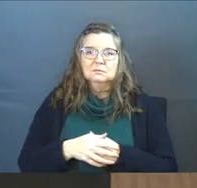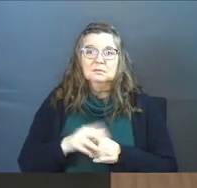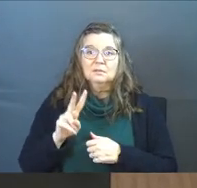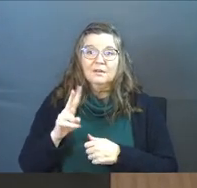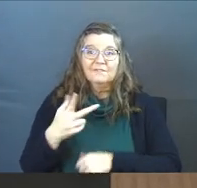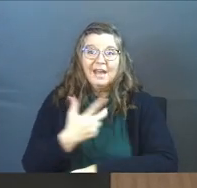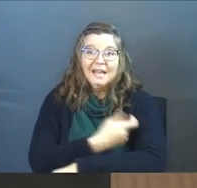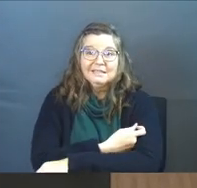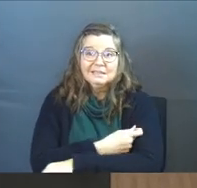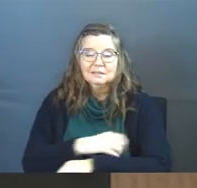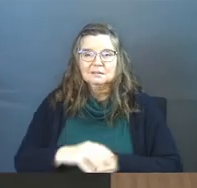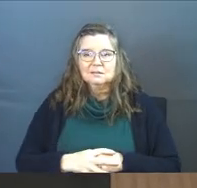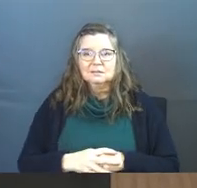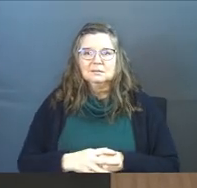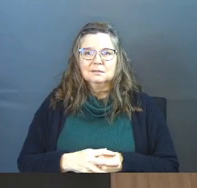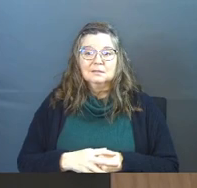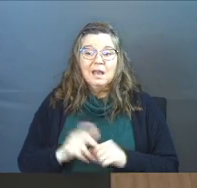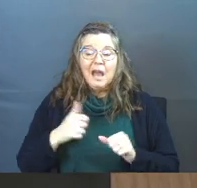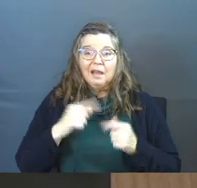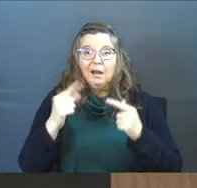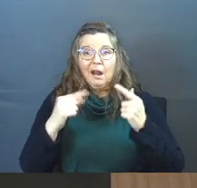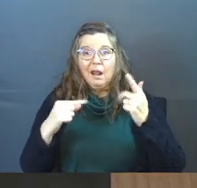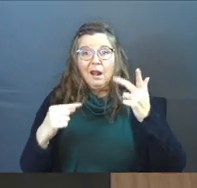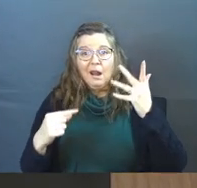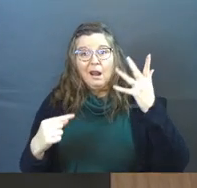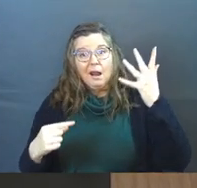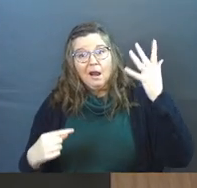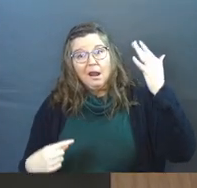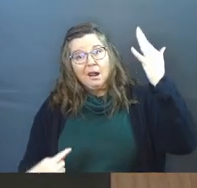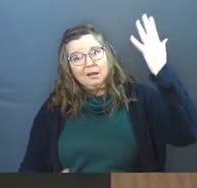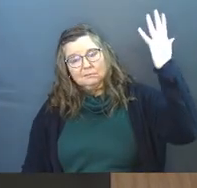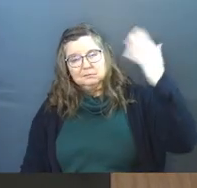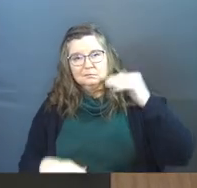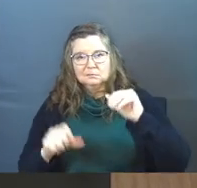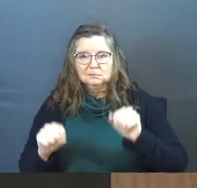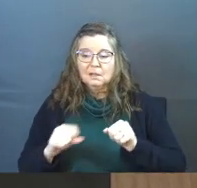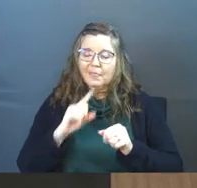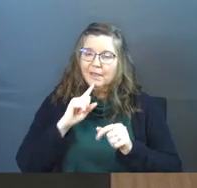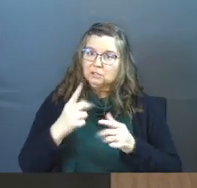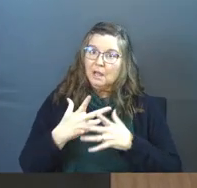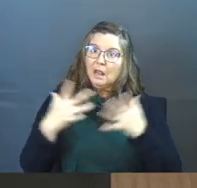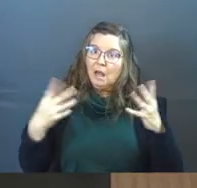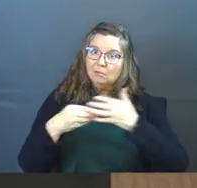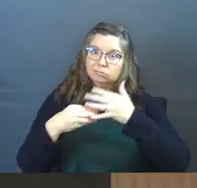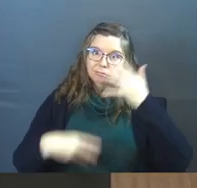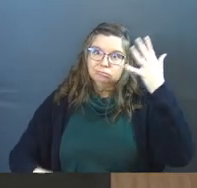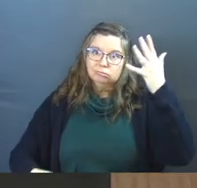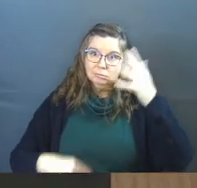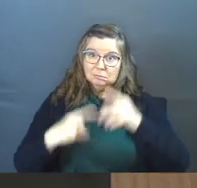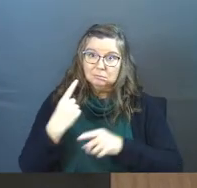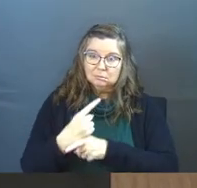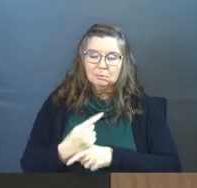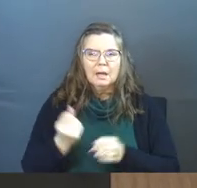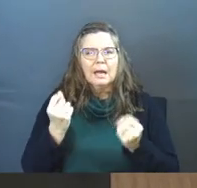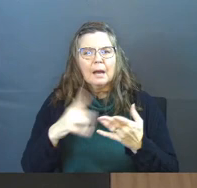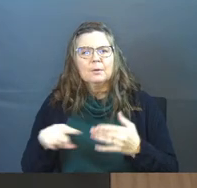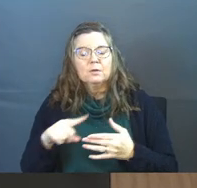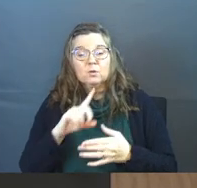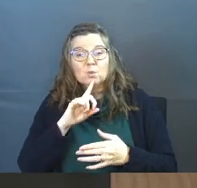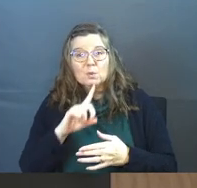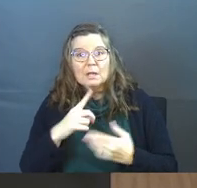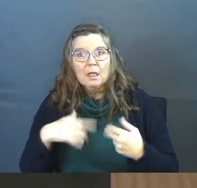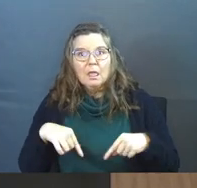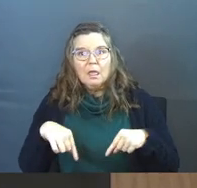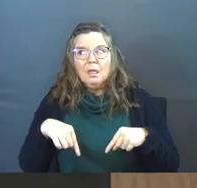Vaccines? I could go on. There's a lot, amen? How many of you feel